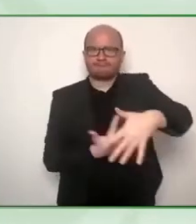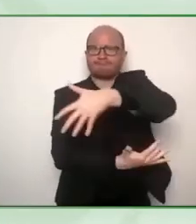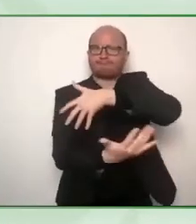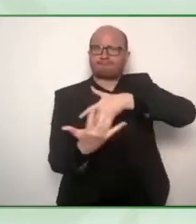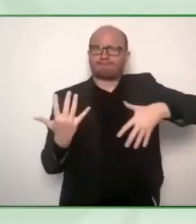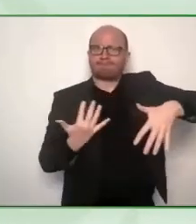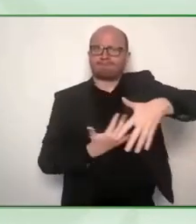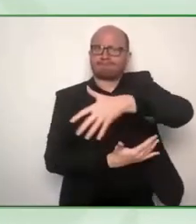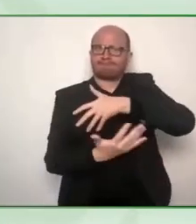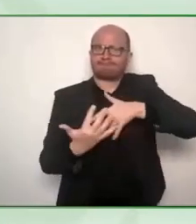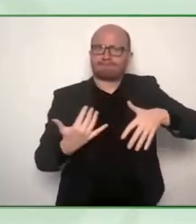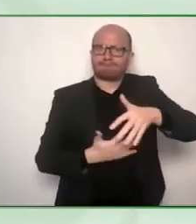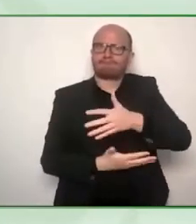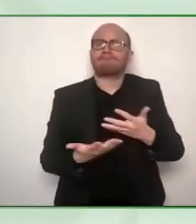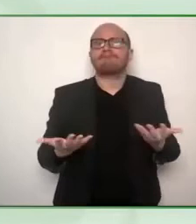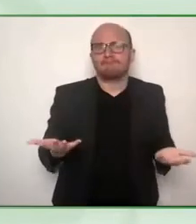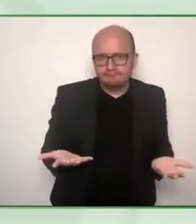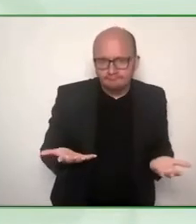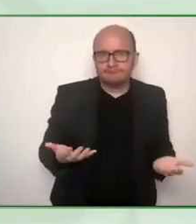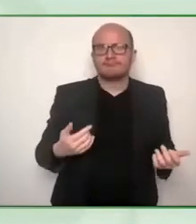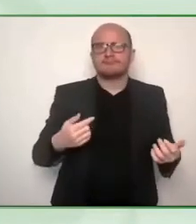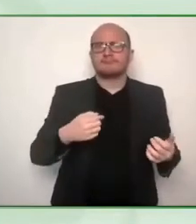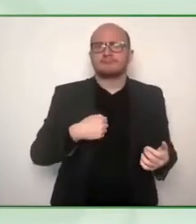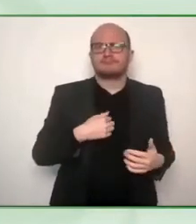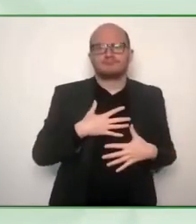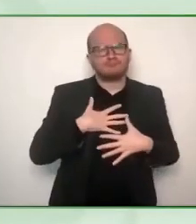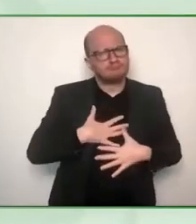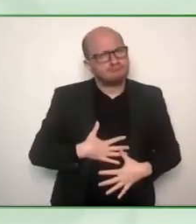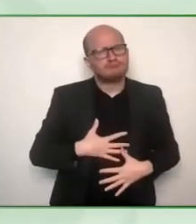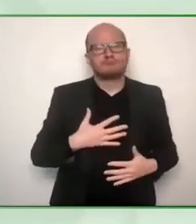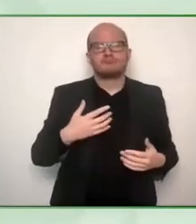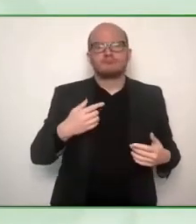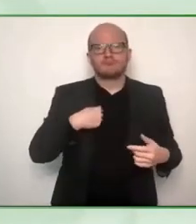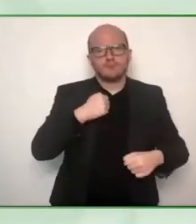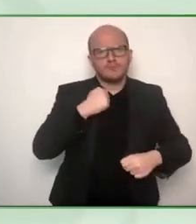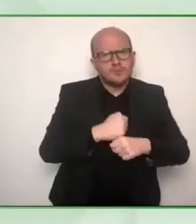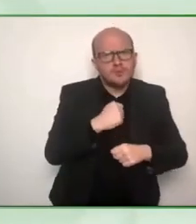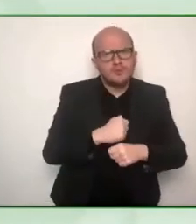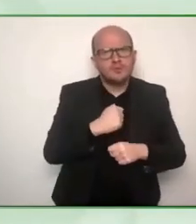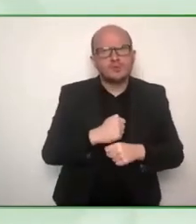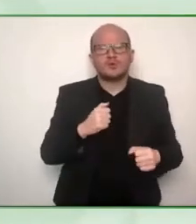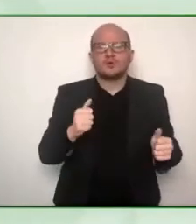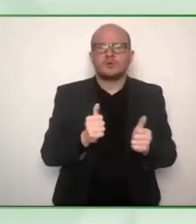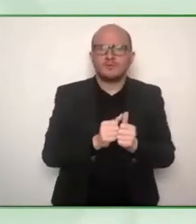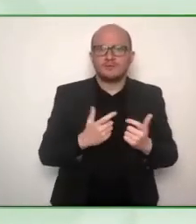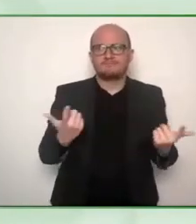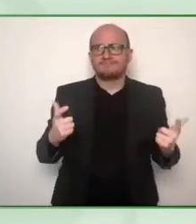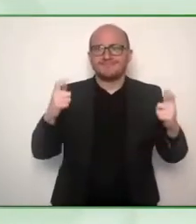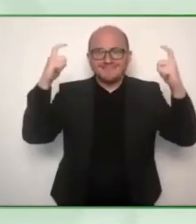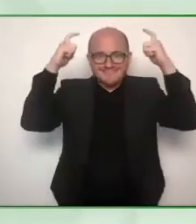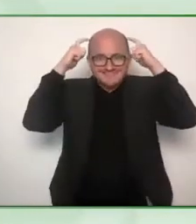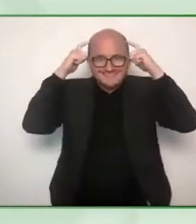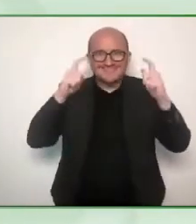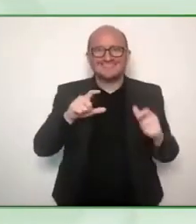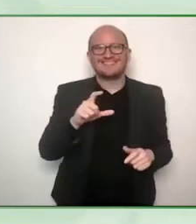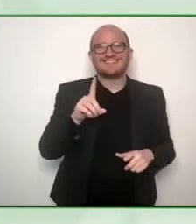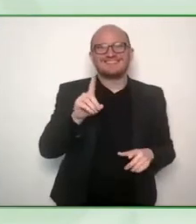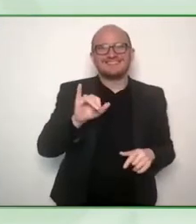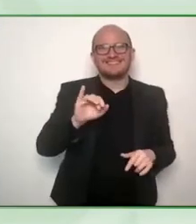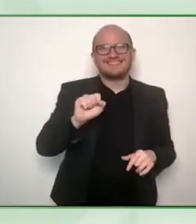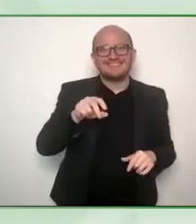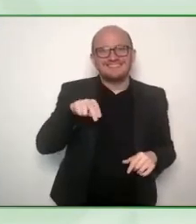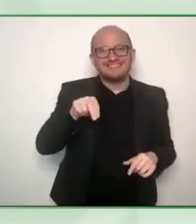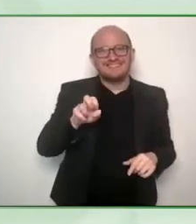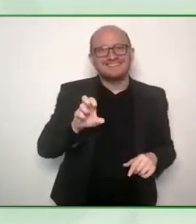we've worked on over 300 different productions working with Disney working with WarnerMedia Netflix and others because